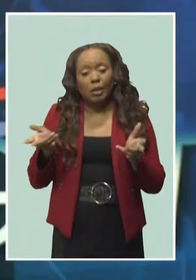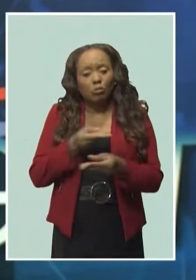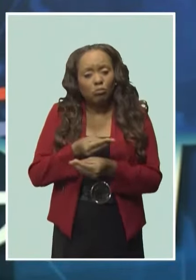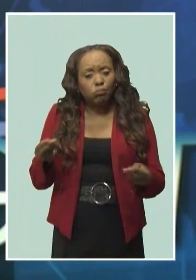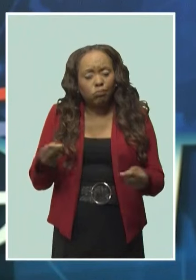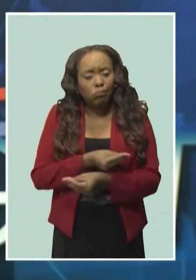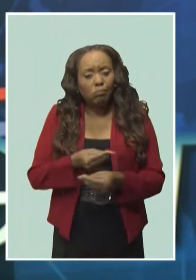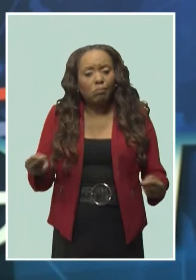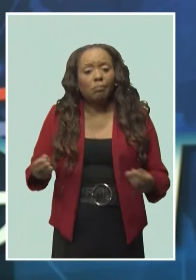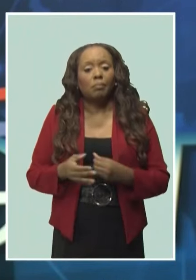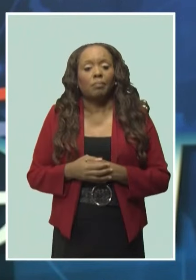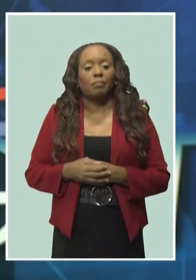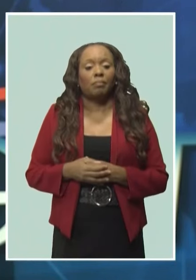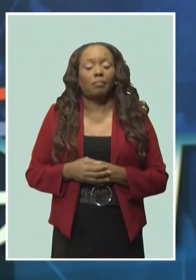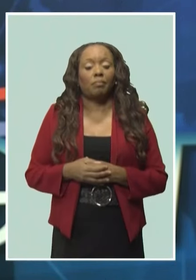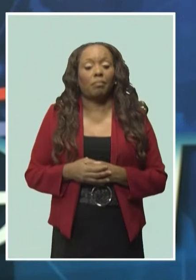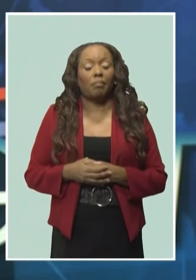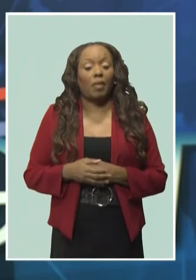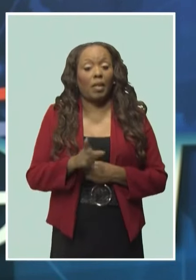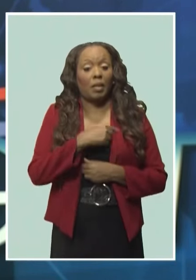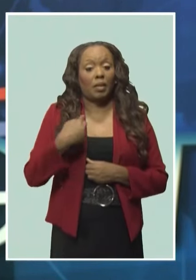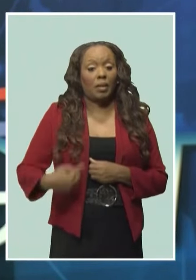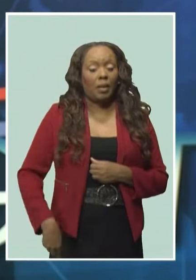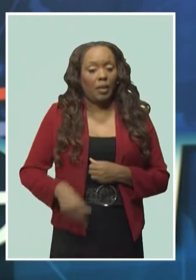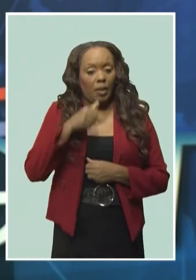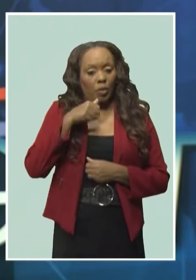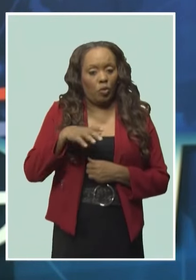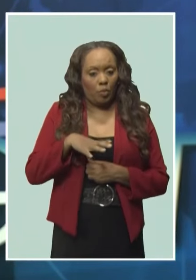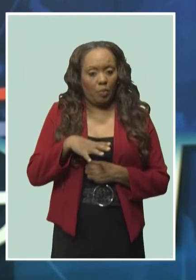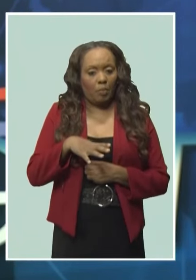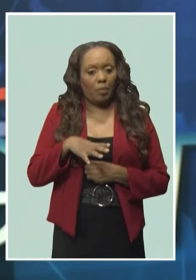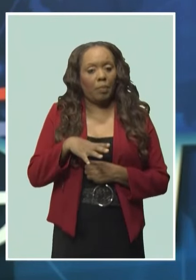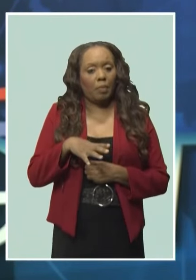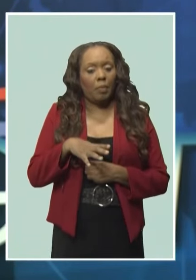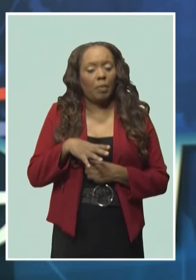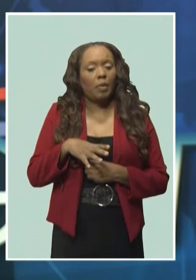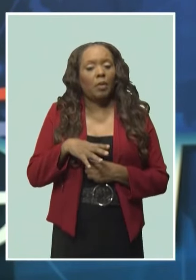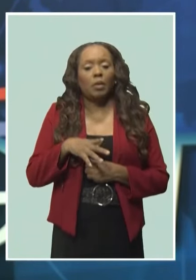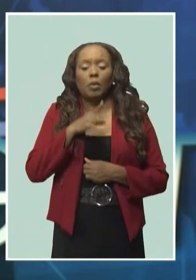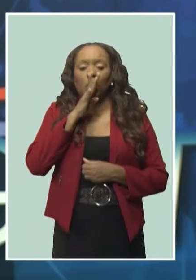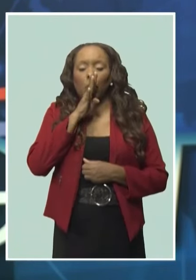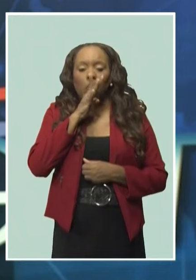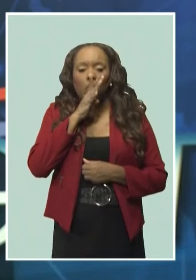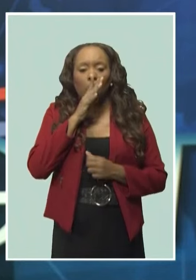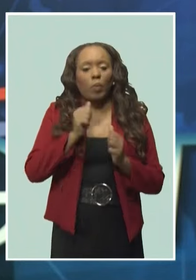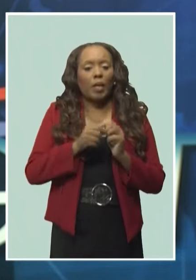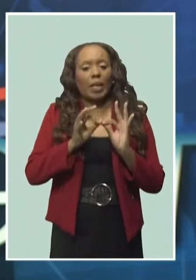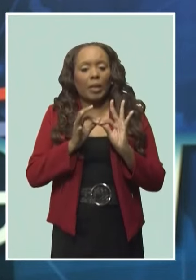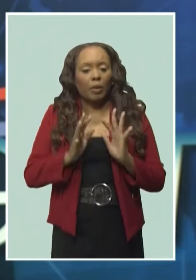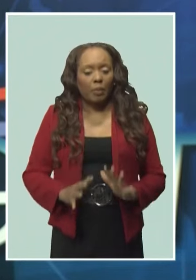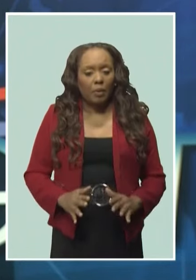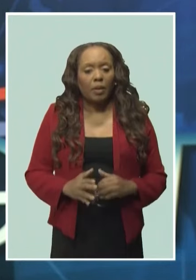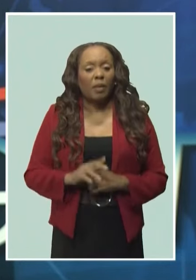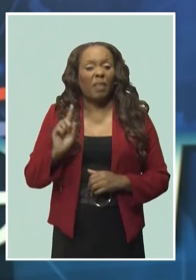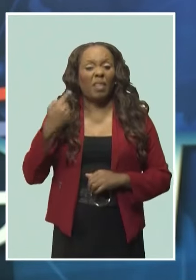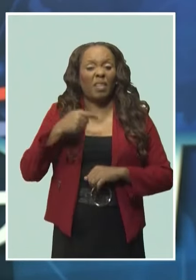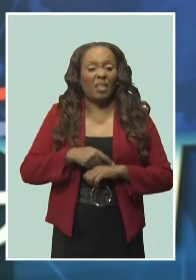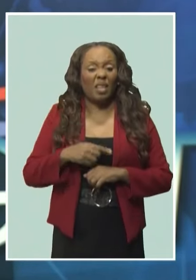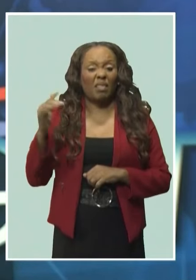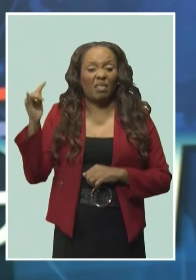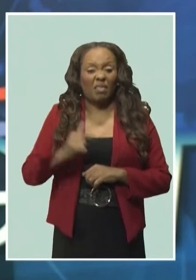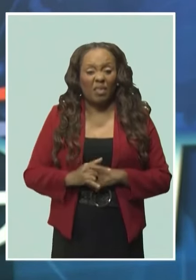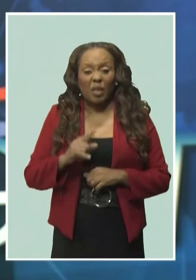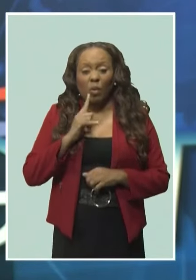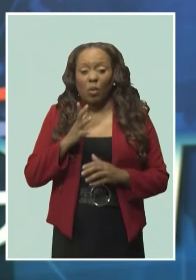Speaking through an interpreter, Madame Huang Zuawei, who is on her first visit to the island, says it is to deepen party-to